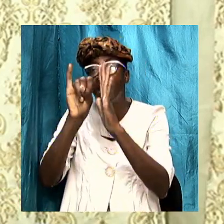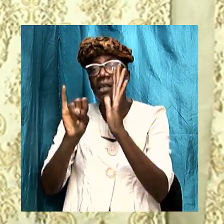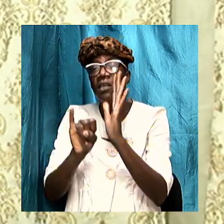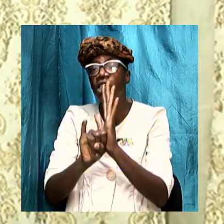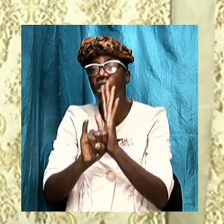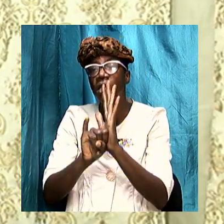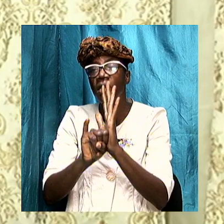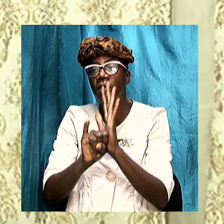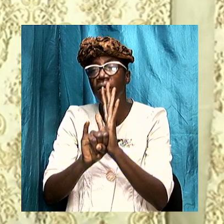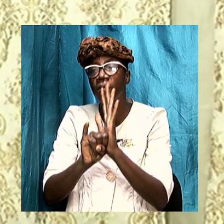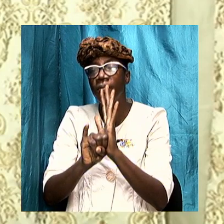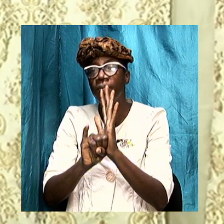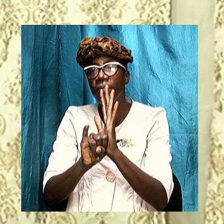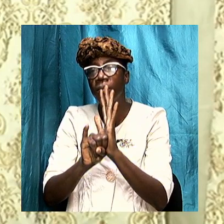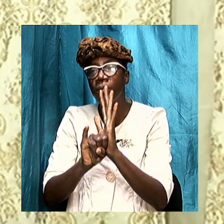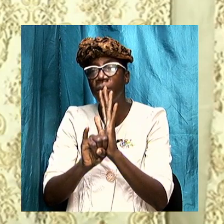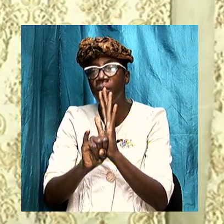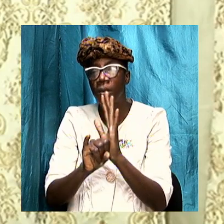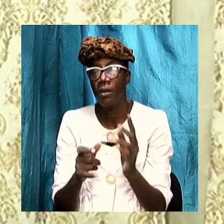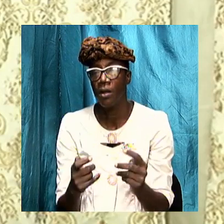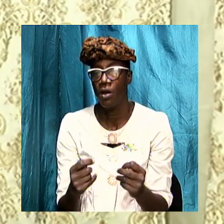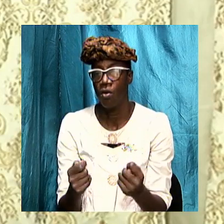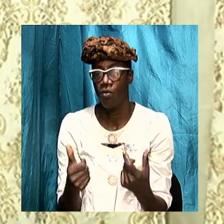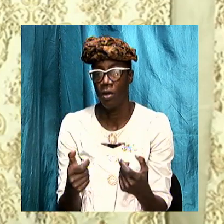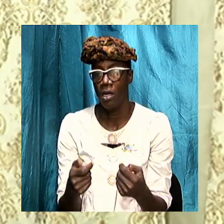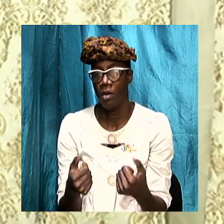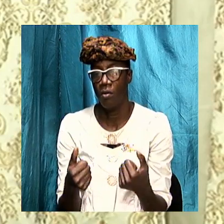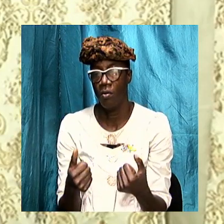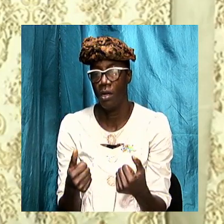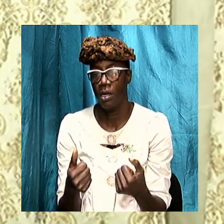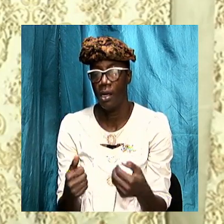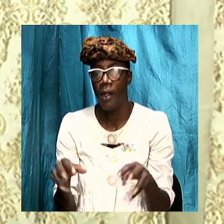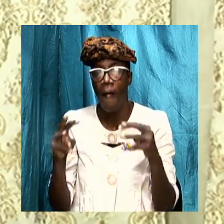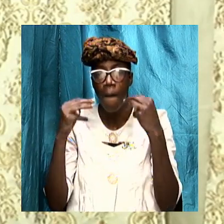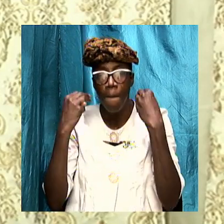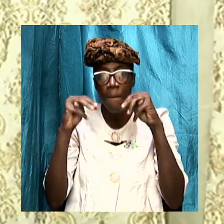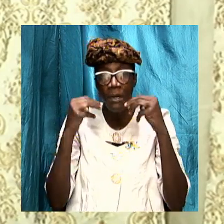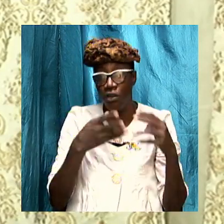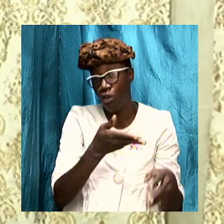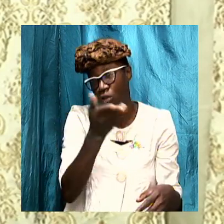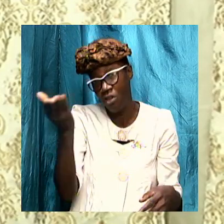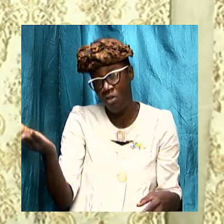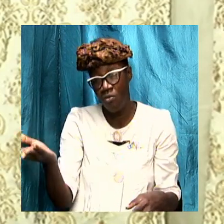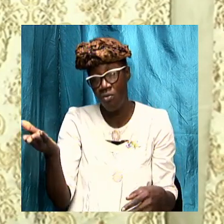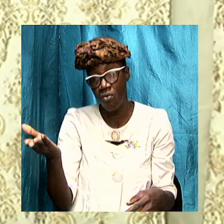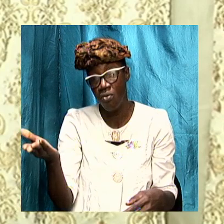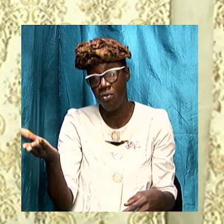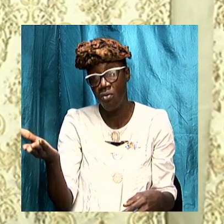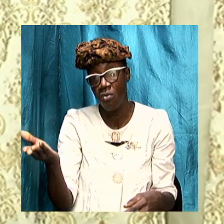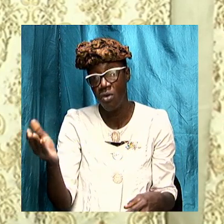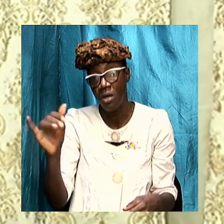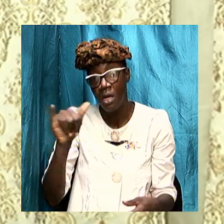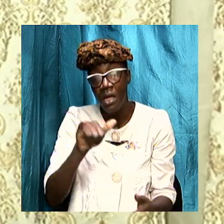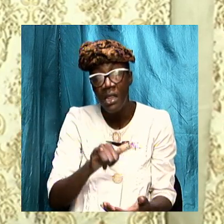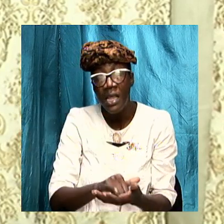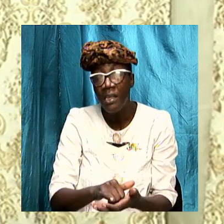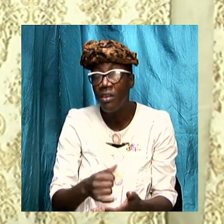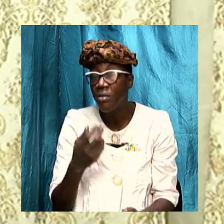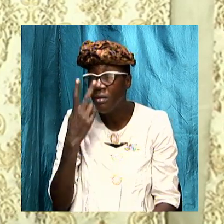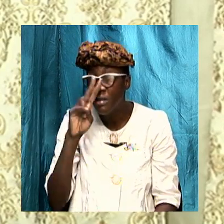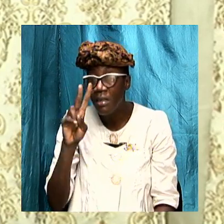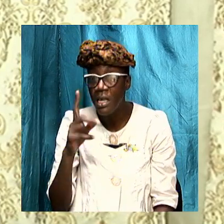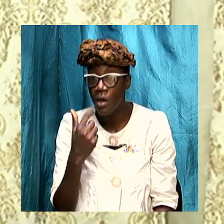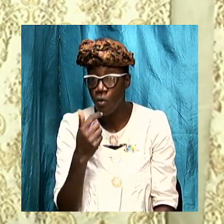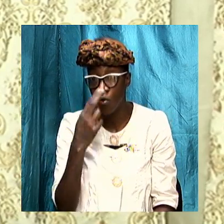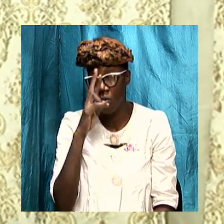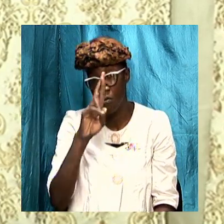at the same time it's going to I pray minister to us to the extent that we see who